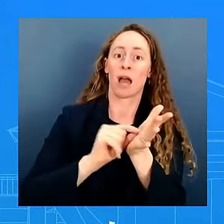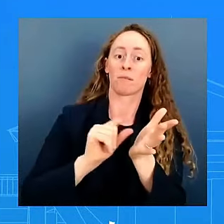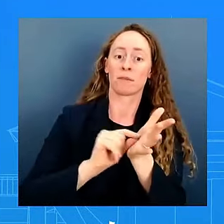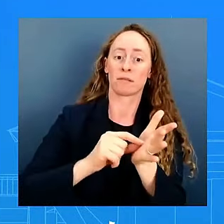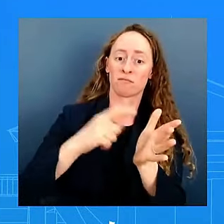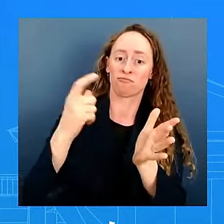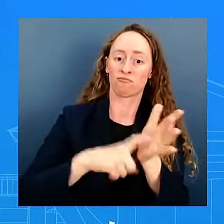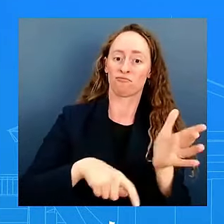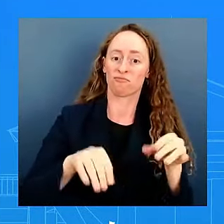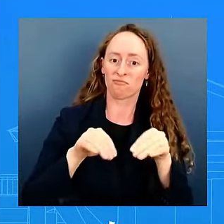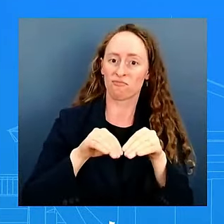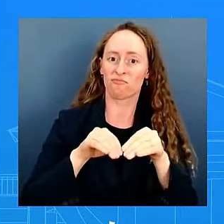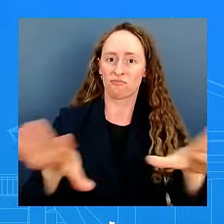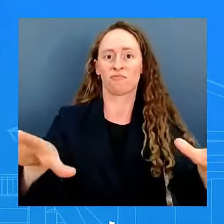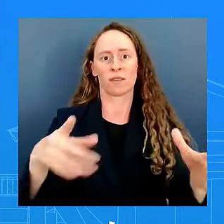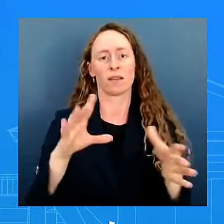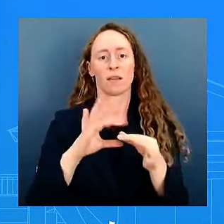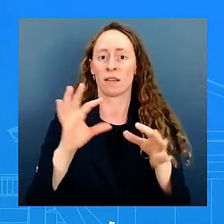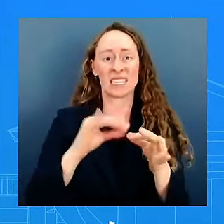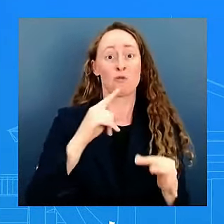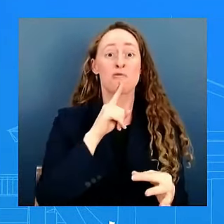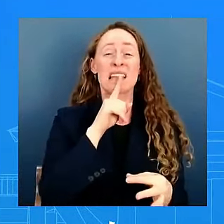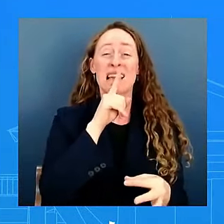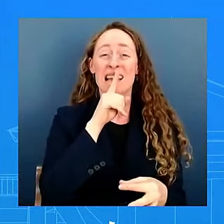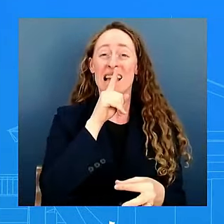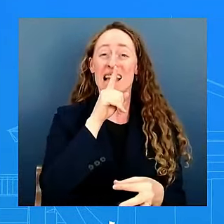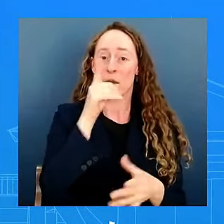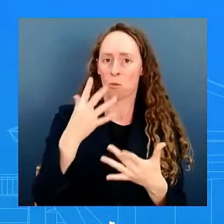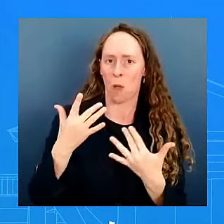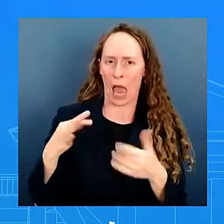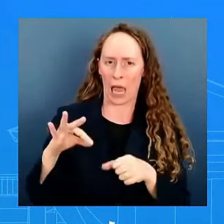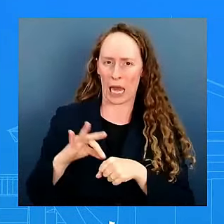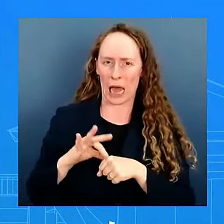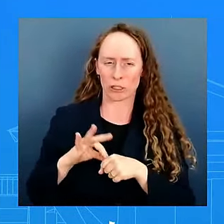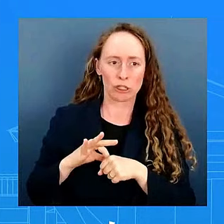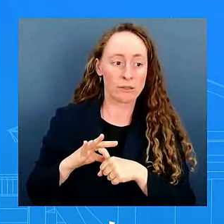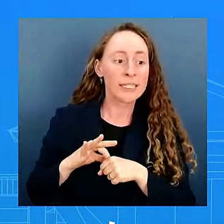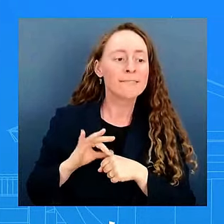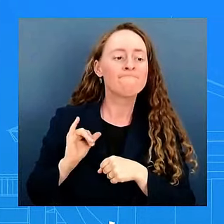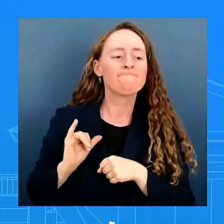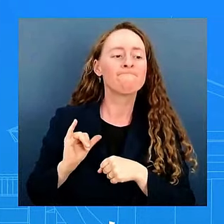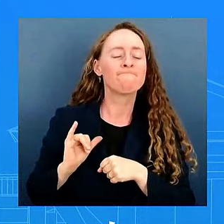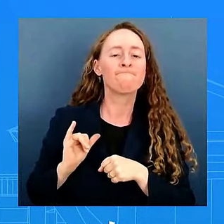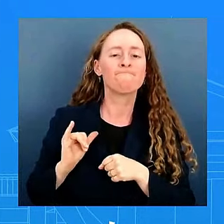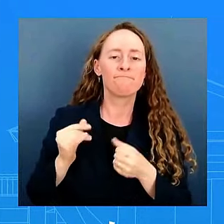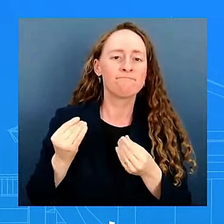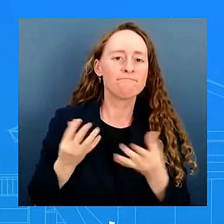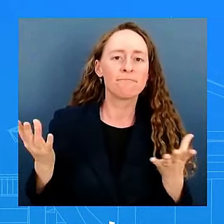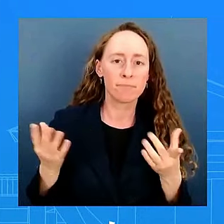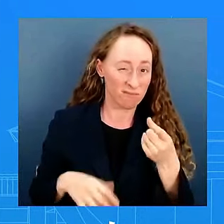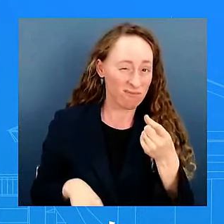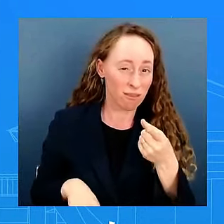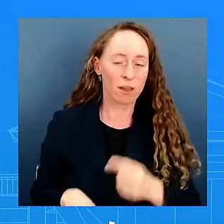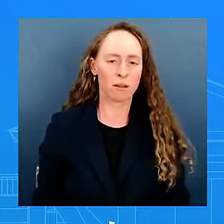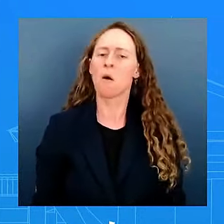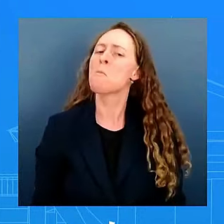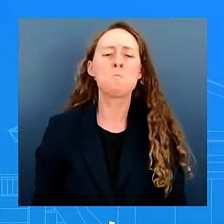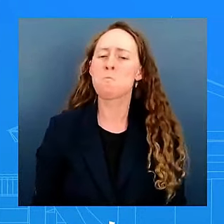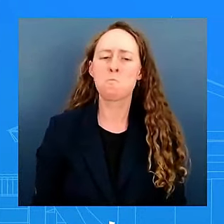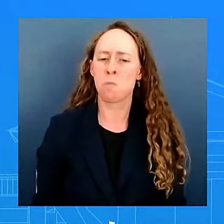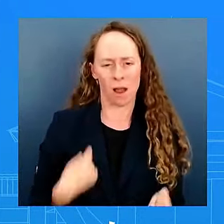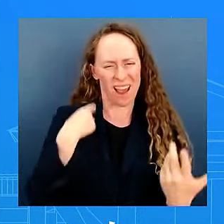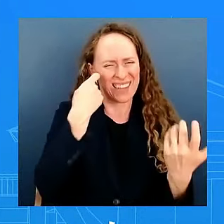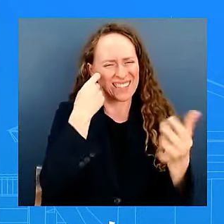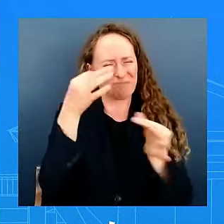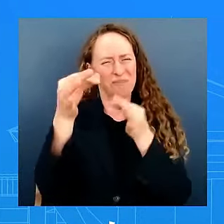what i'm saying to you how the process works we have not received any recommendations yet uh from syphius uh therefore